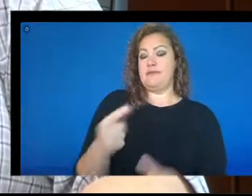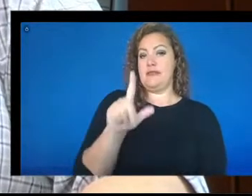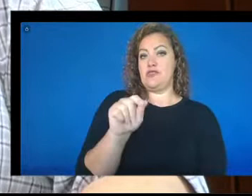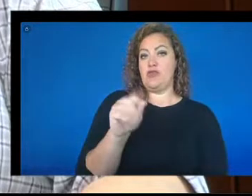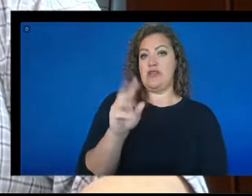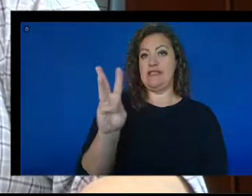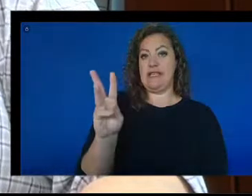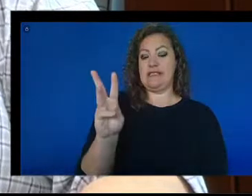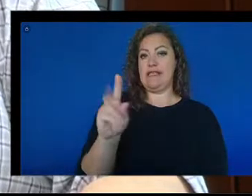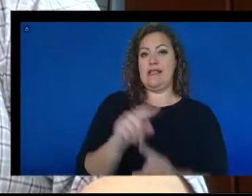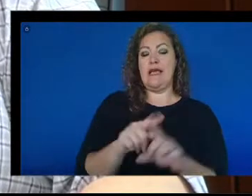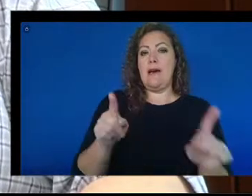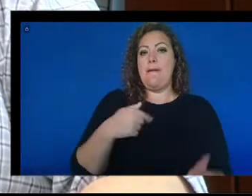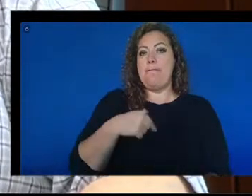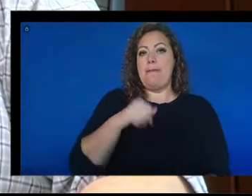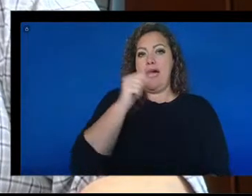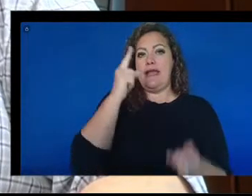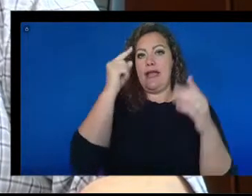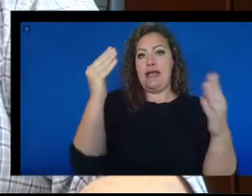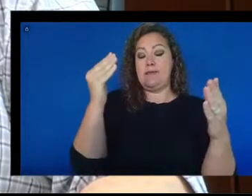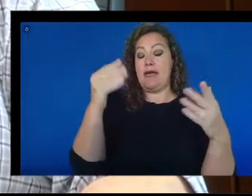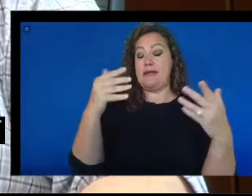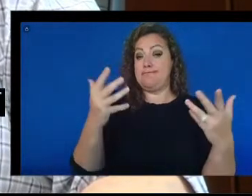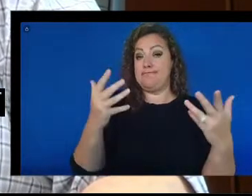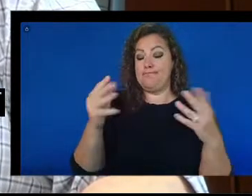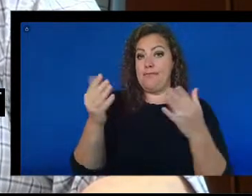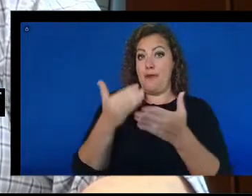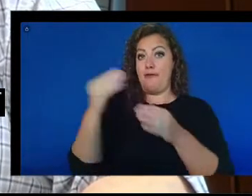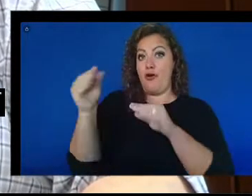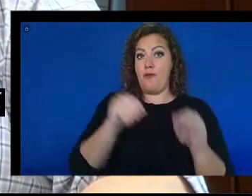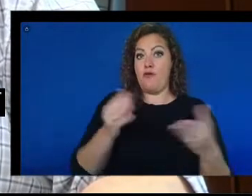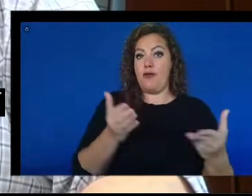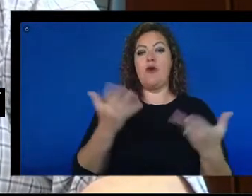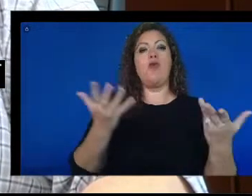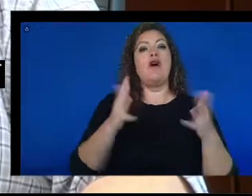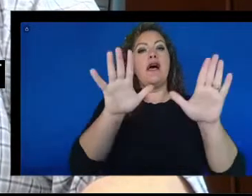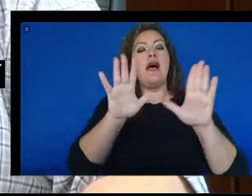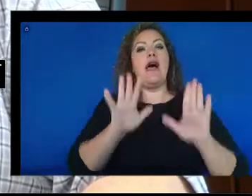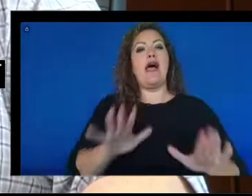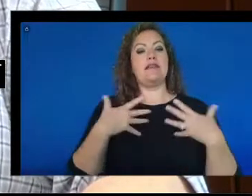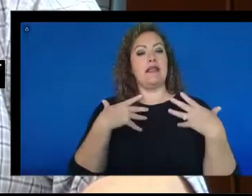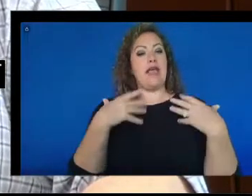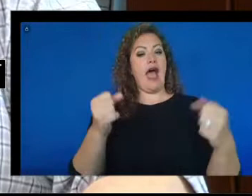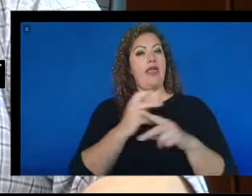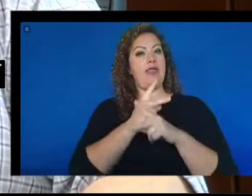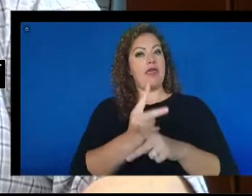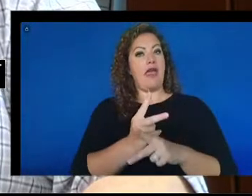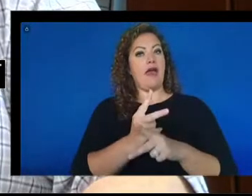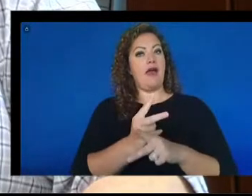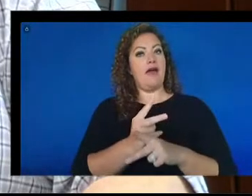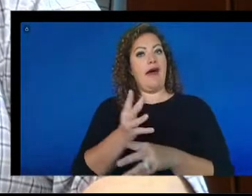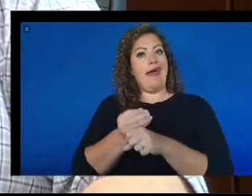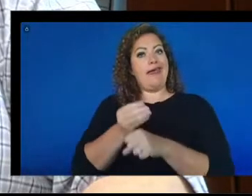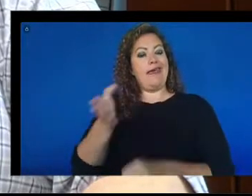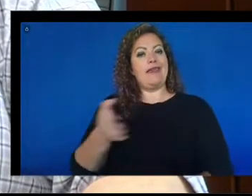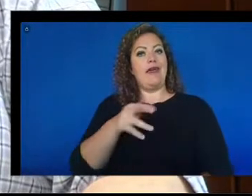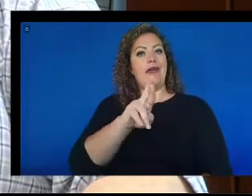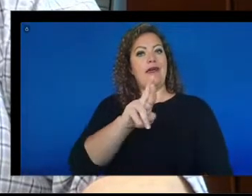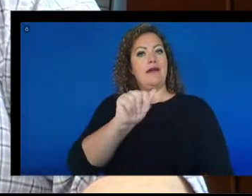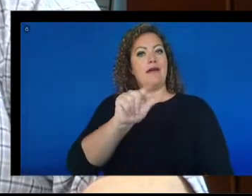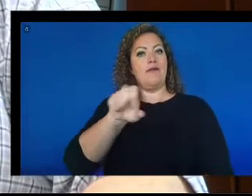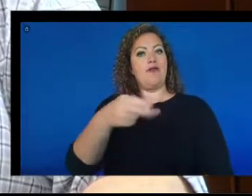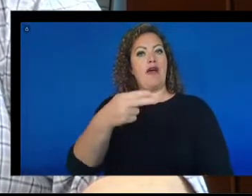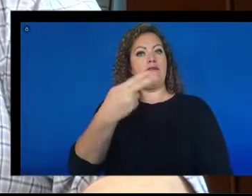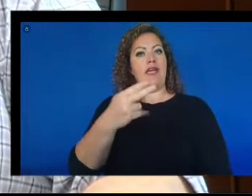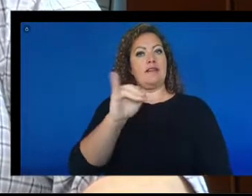What I did not expect before I moved here was the excellent health care I would get at the Ralph H. Johnson VA Health